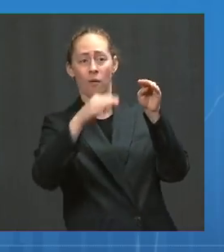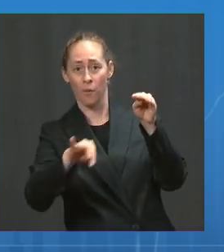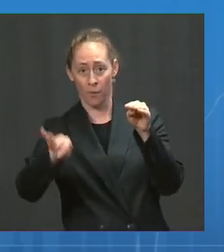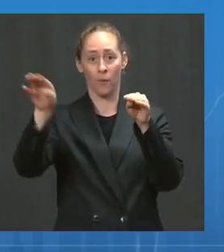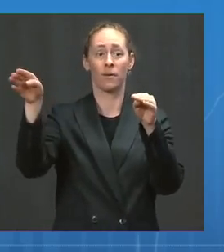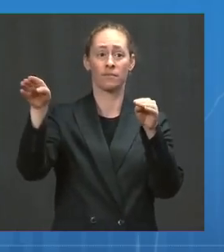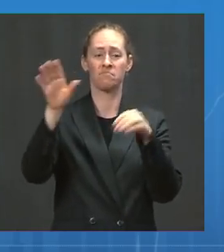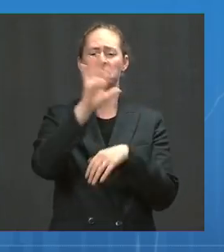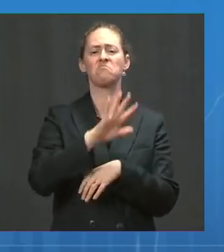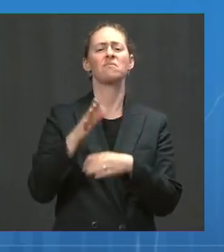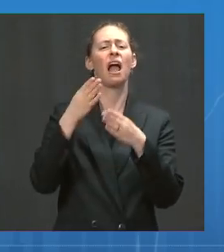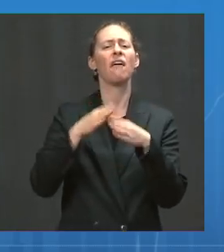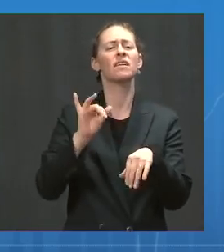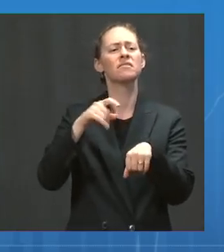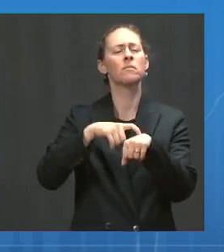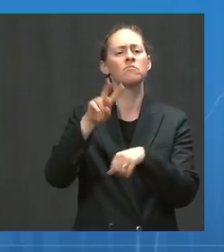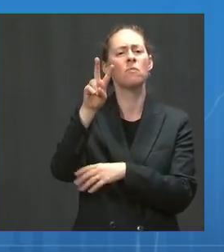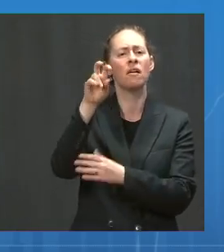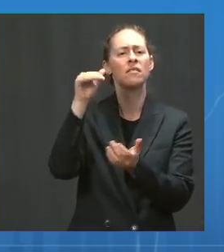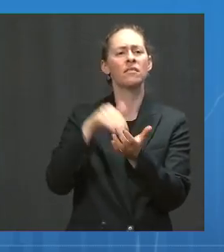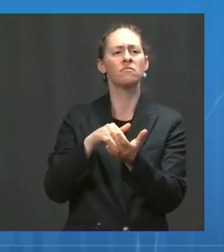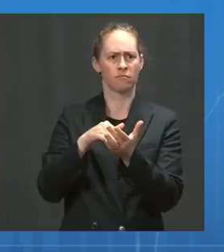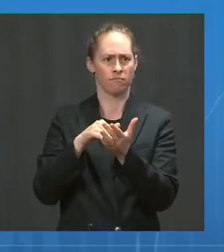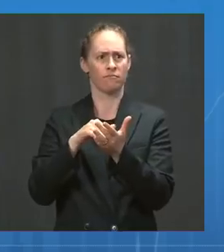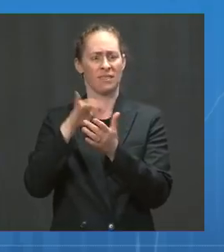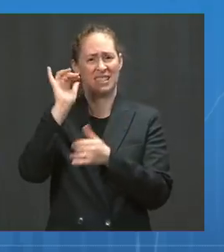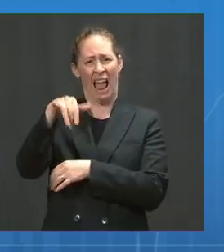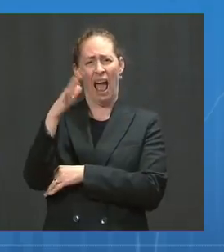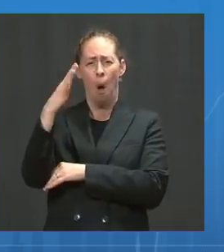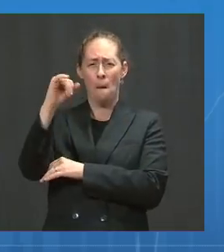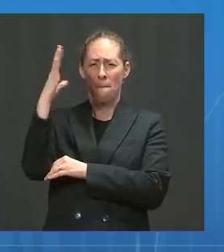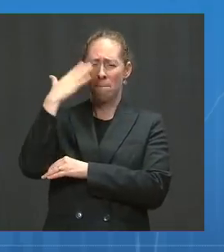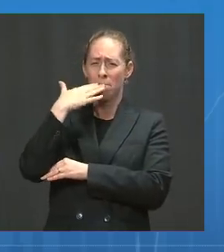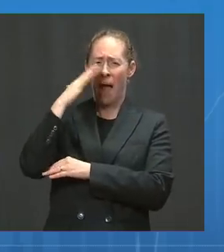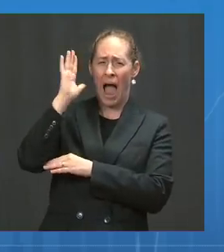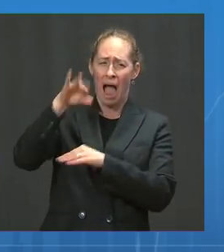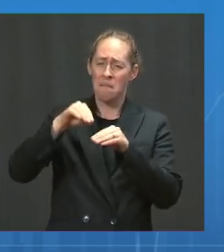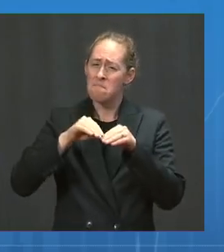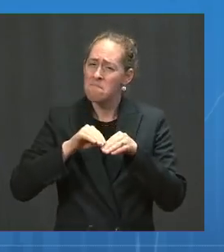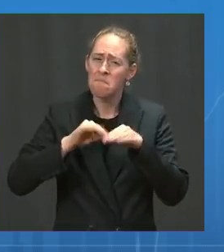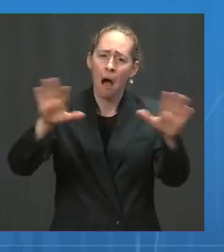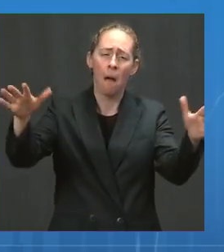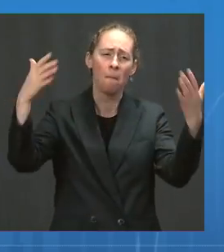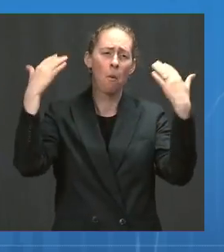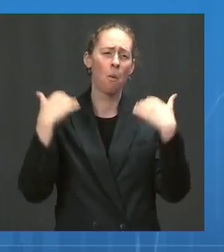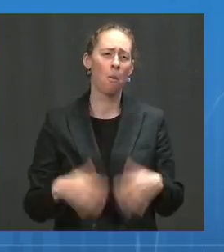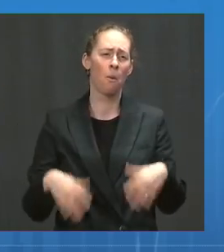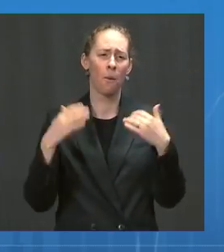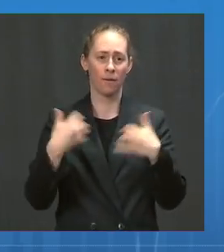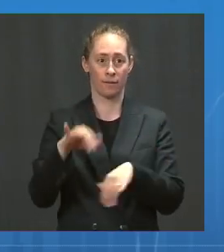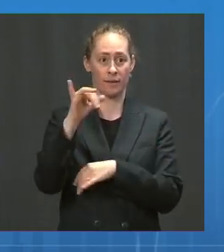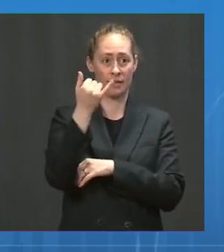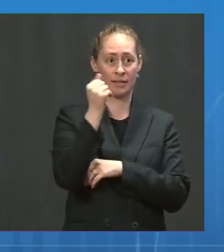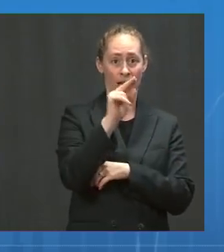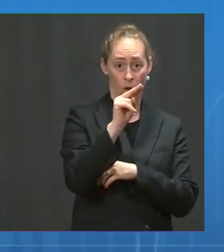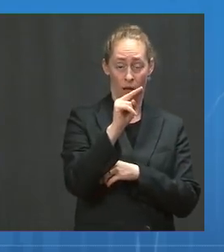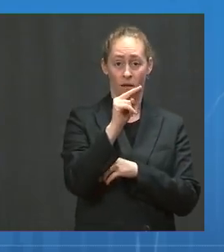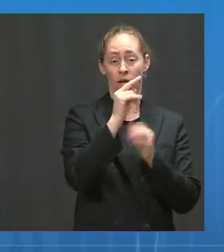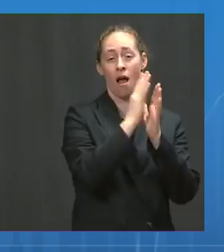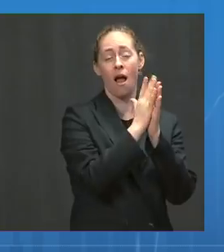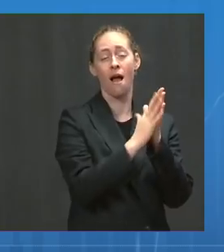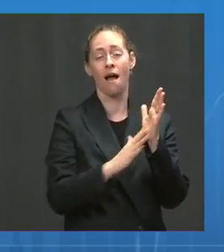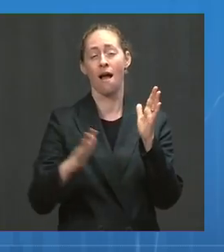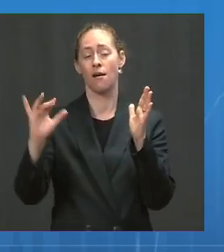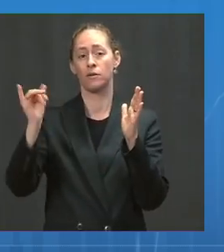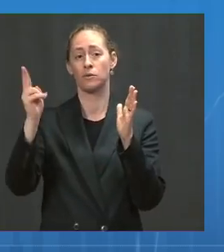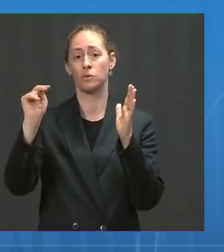The entire country was in a high level of transmission. You can see that from January to June, as you move from left to right on